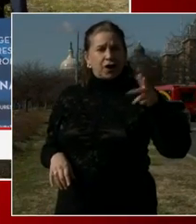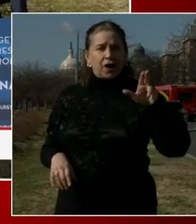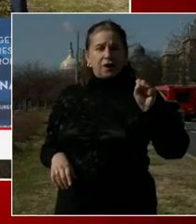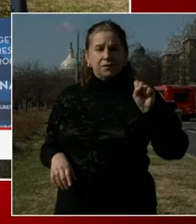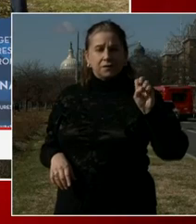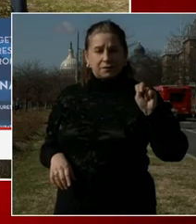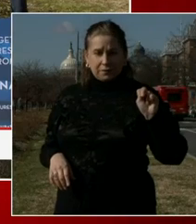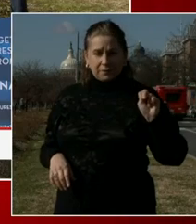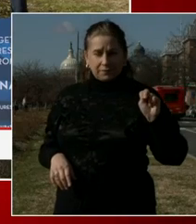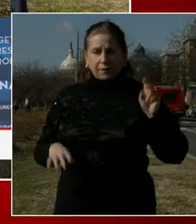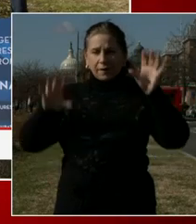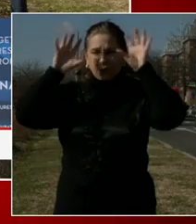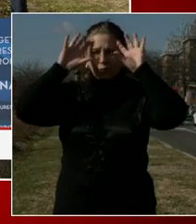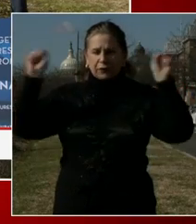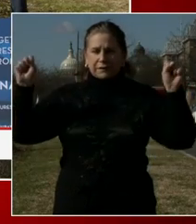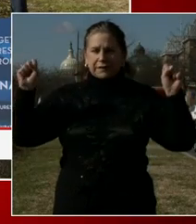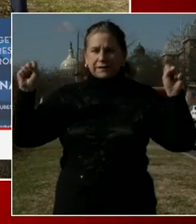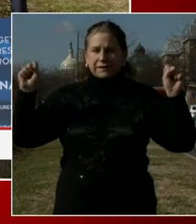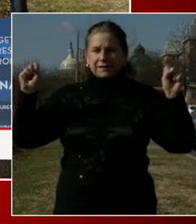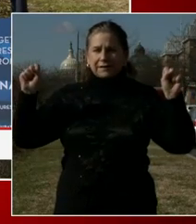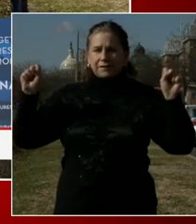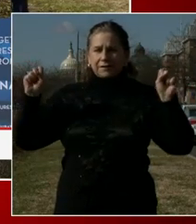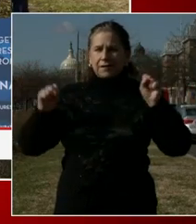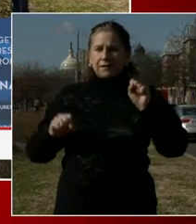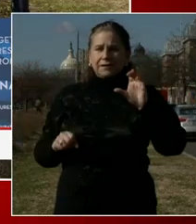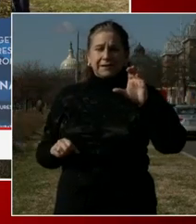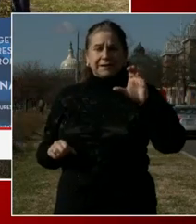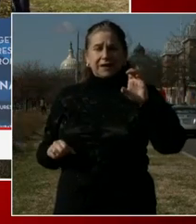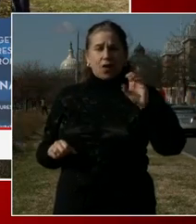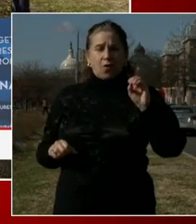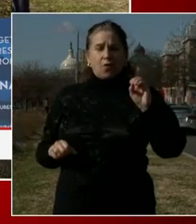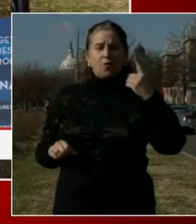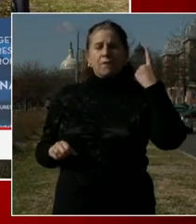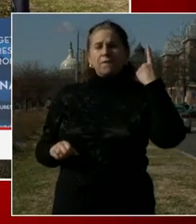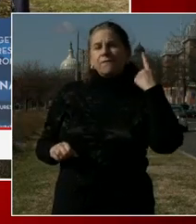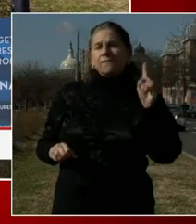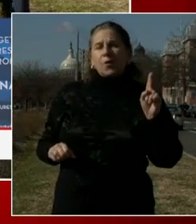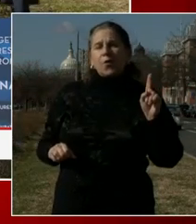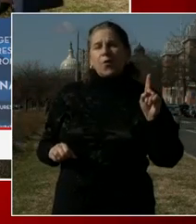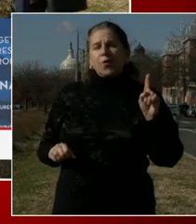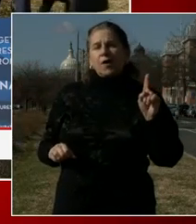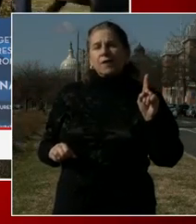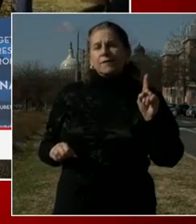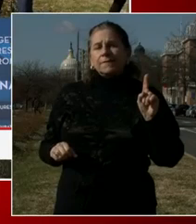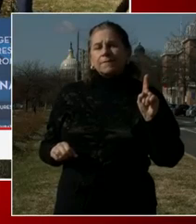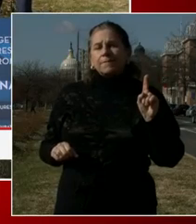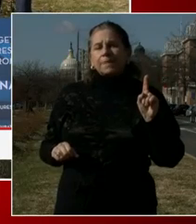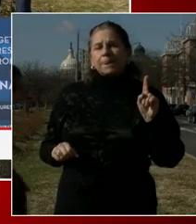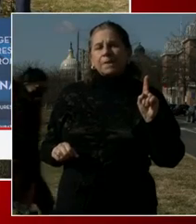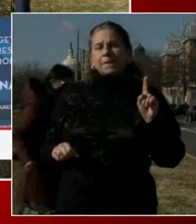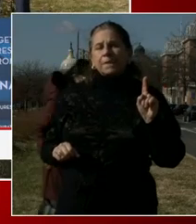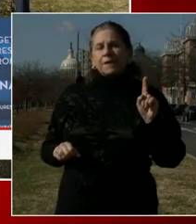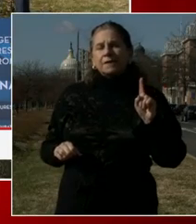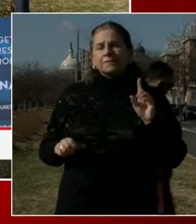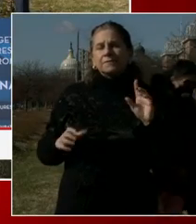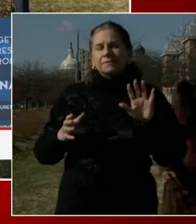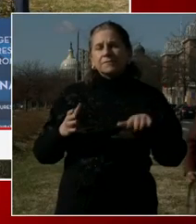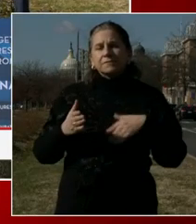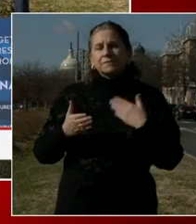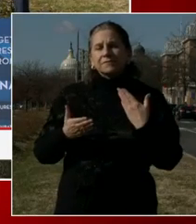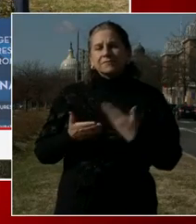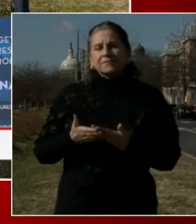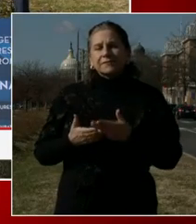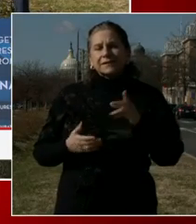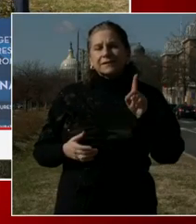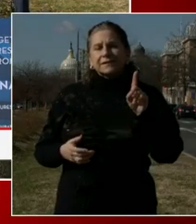today by members of the Council of the District of Columbia, Charles Allen, who is our host council member, the council member